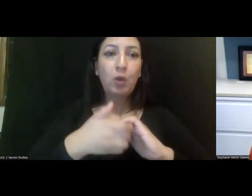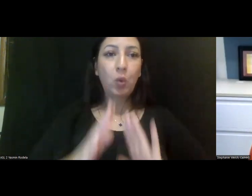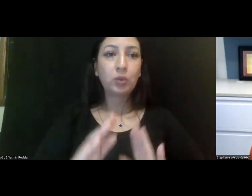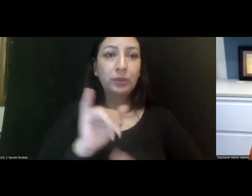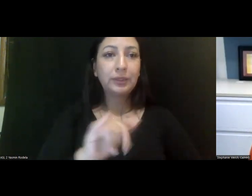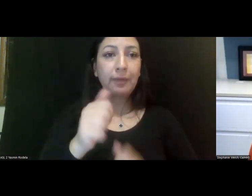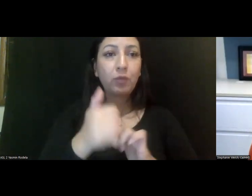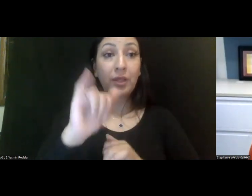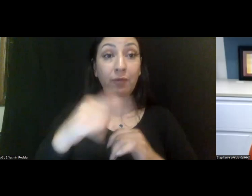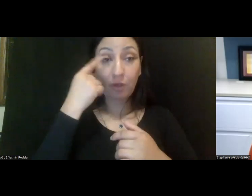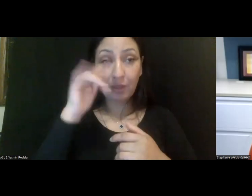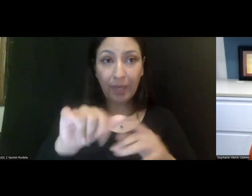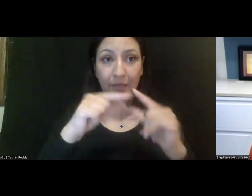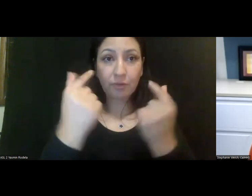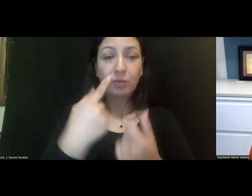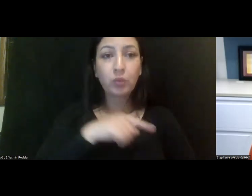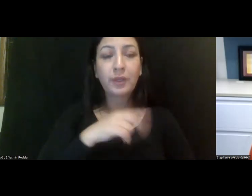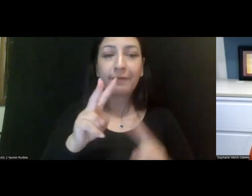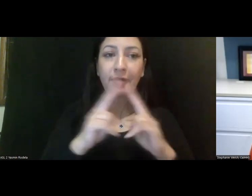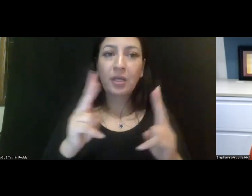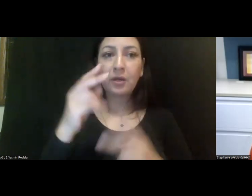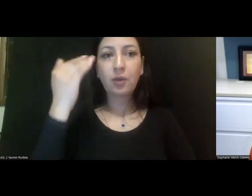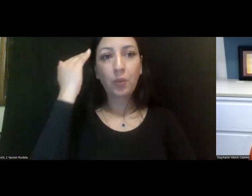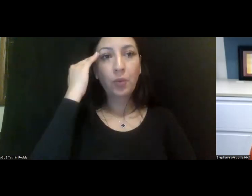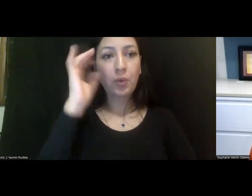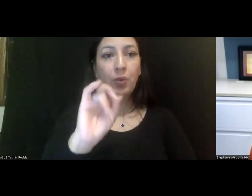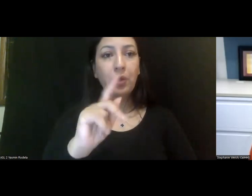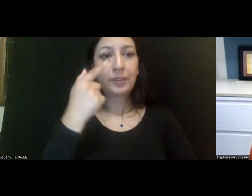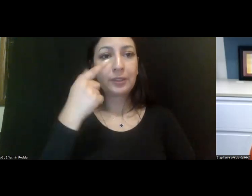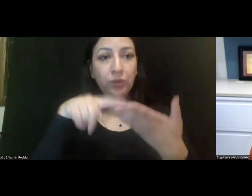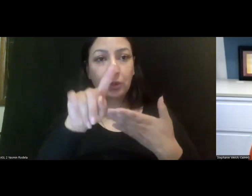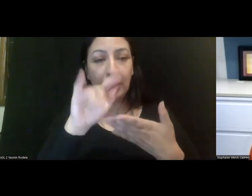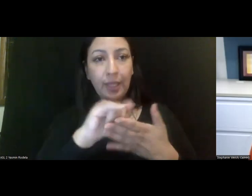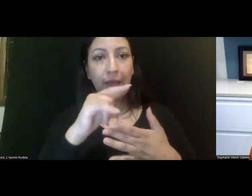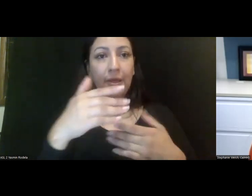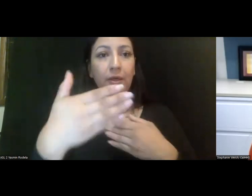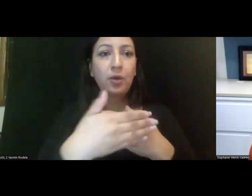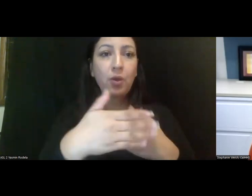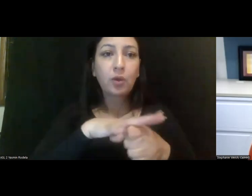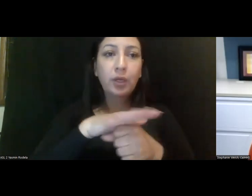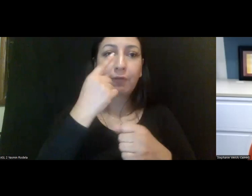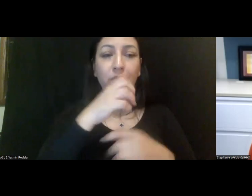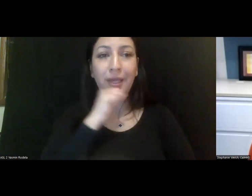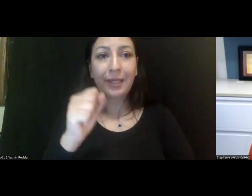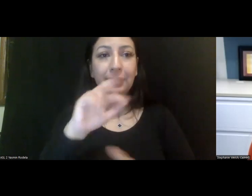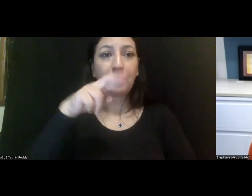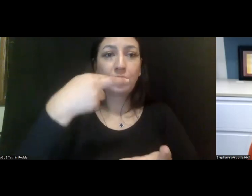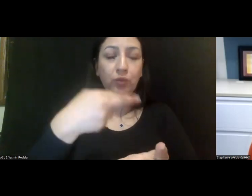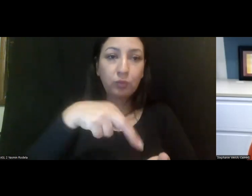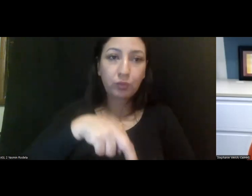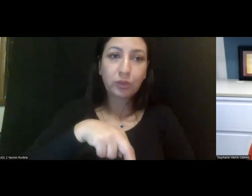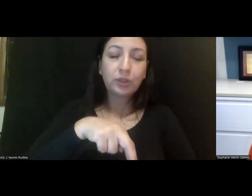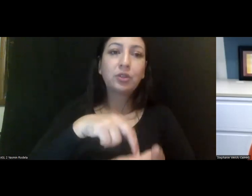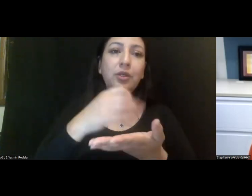say for this group, uh, we were very cognizant to make sure that, um, local areas of aging, regional centers, um,